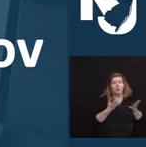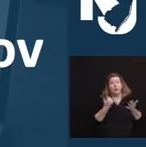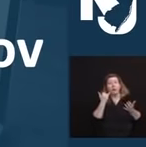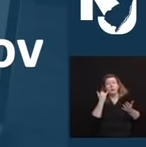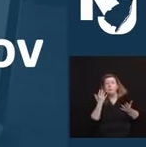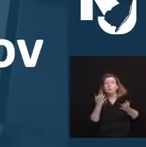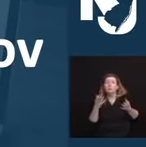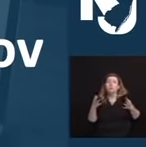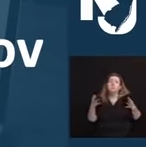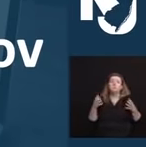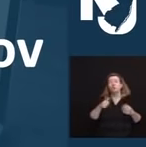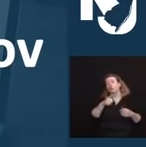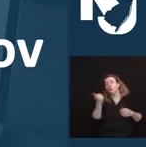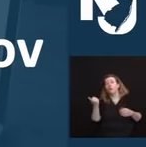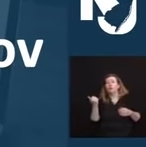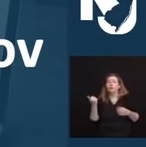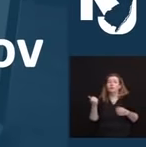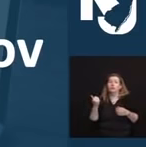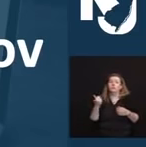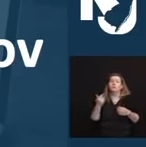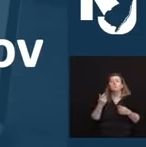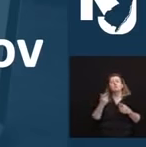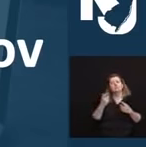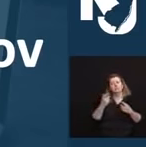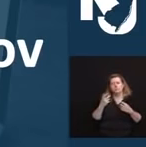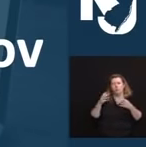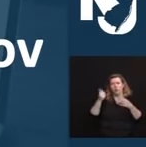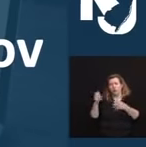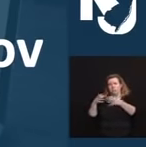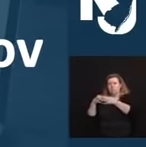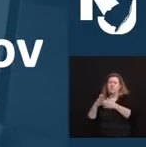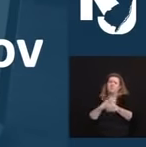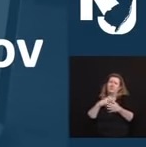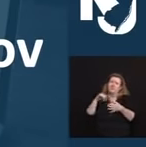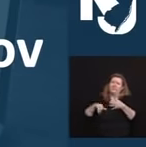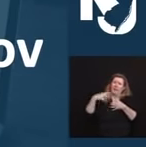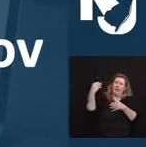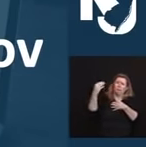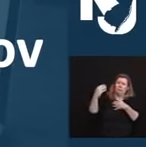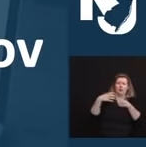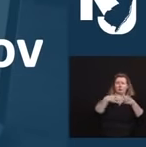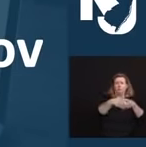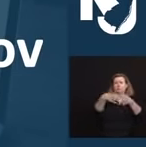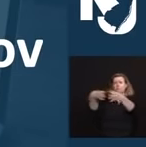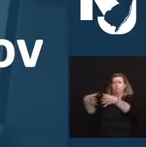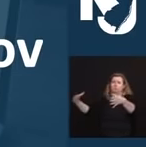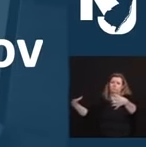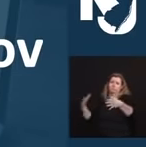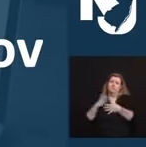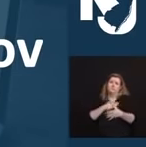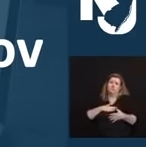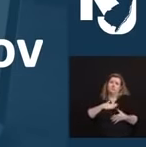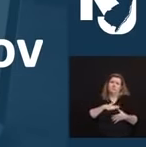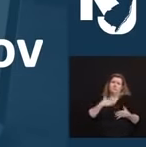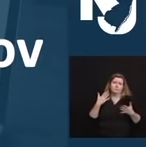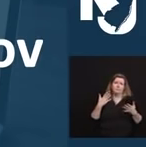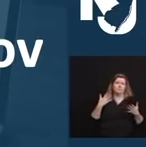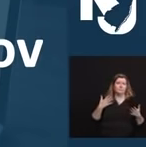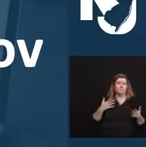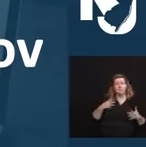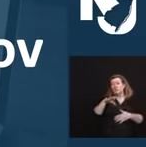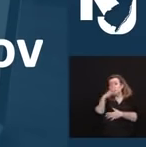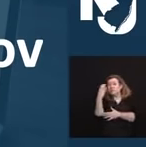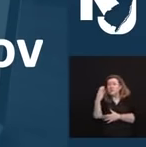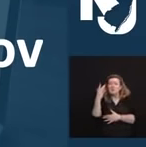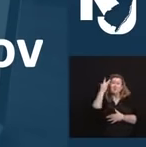please, I know it sounds crazy, please try to do it outdoors. We do not want anyone's Christmas to lead to anyone being sickened or hospitalized for